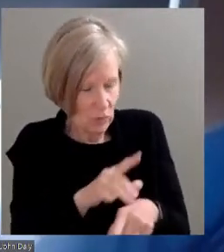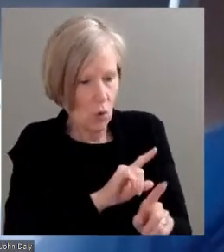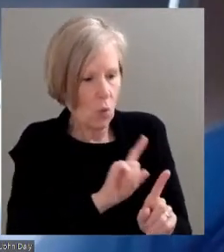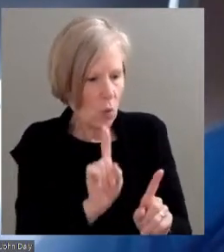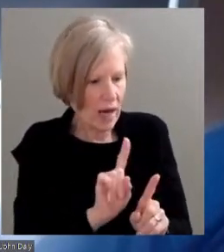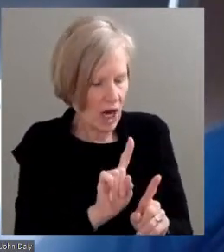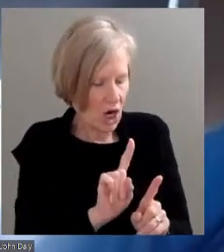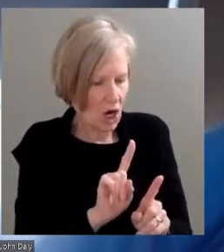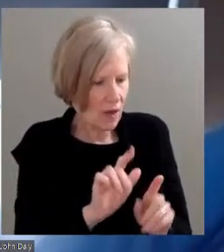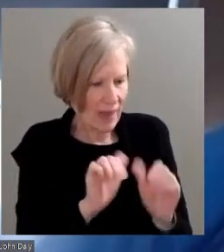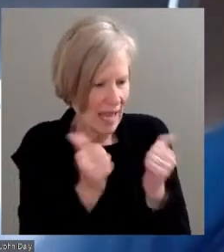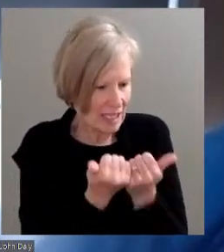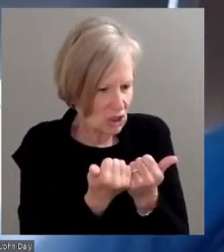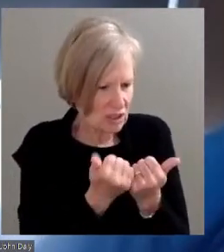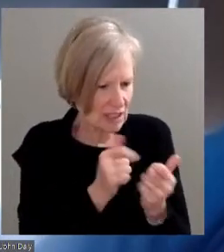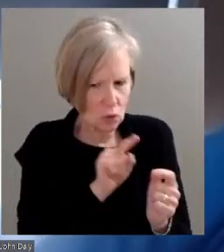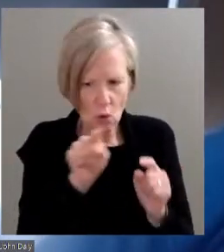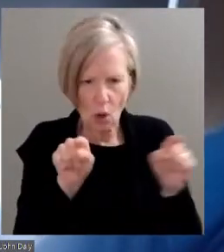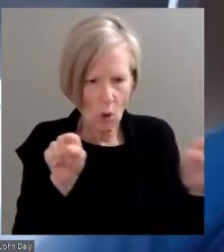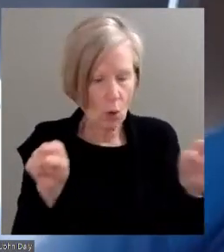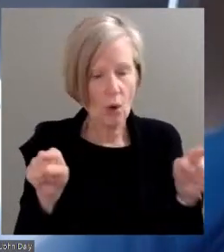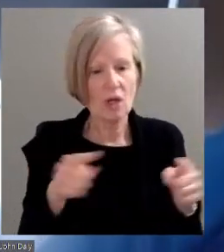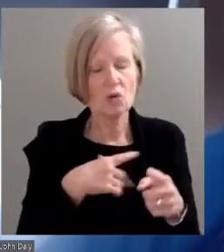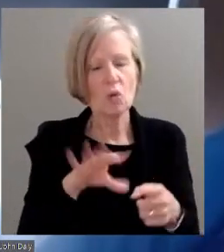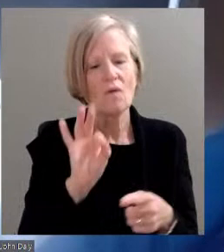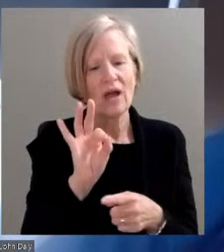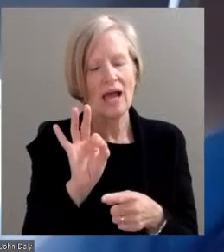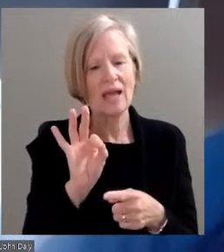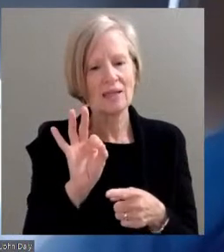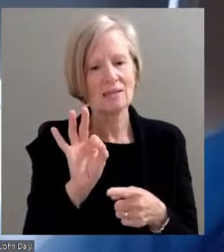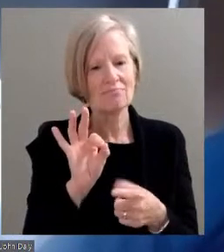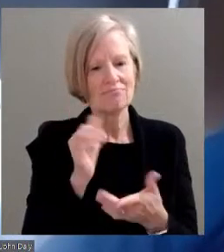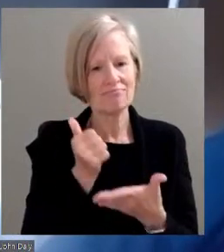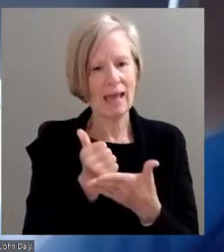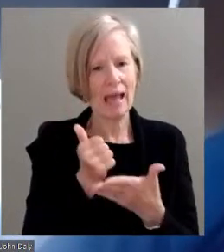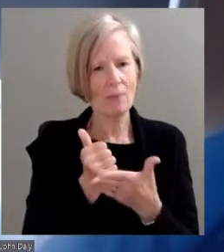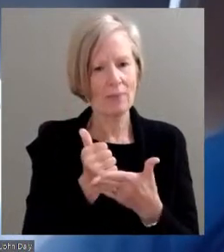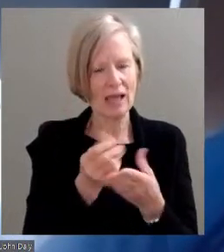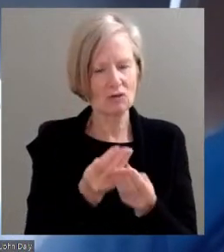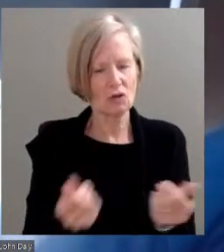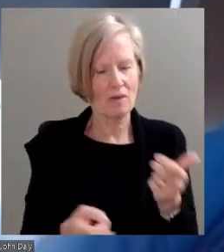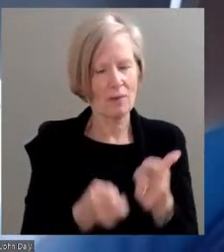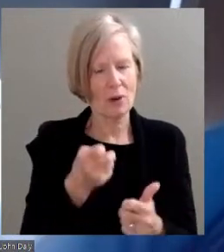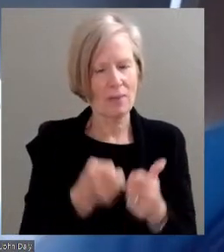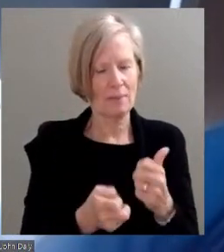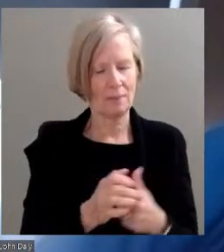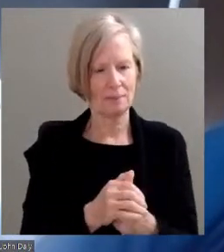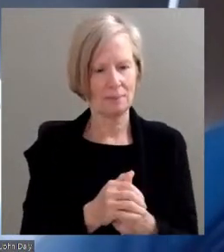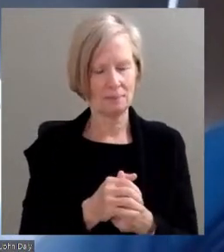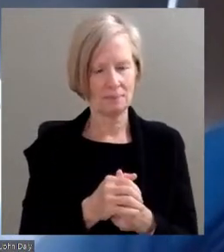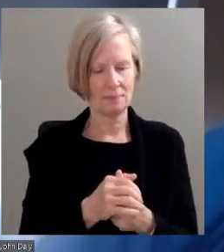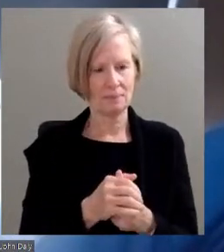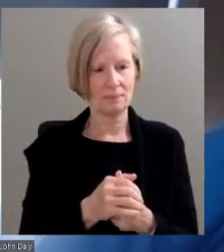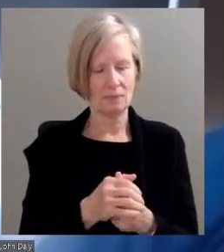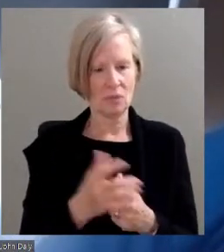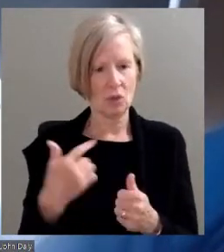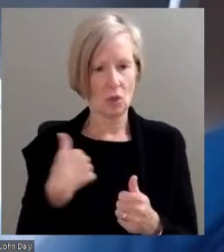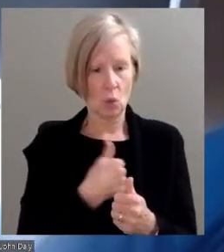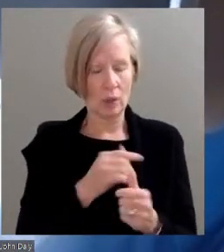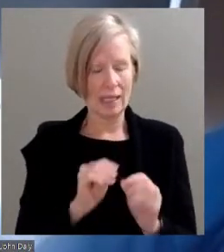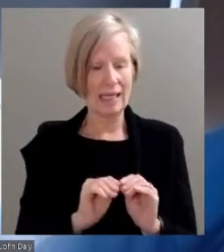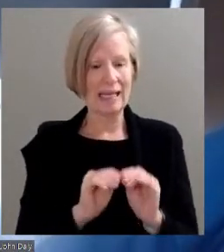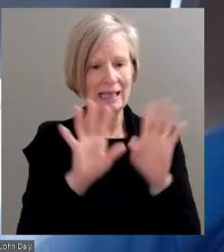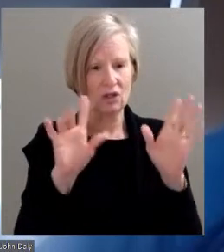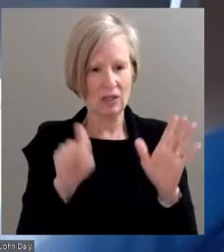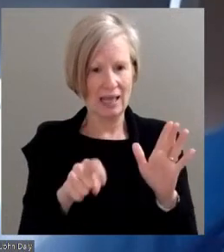at the college to seek to find relief and set and resolve the problem. We clearly have to continue